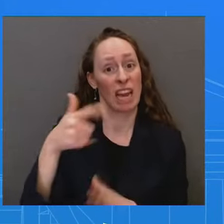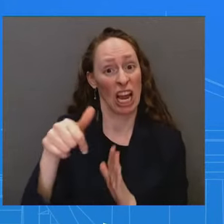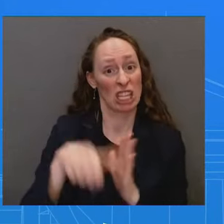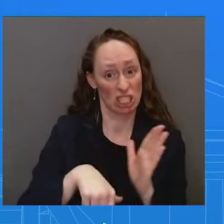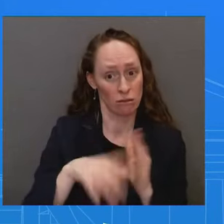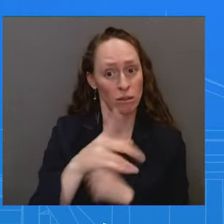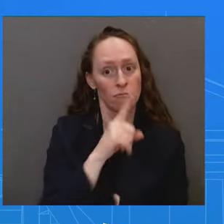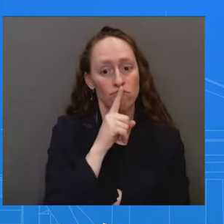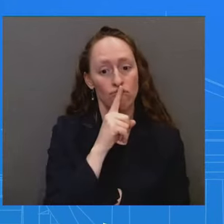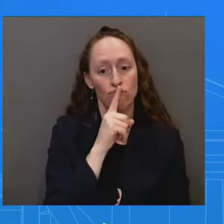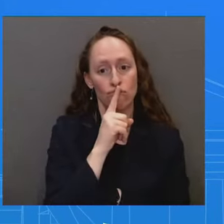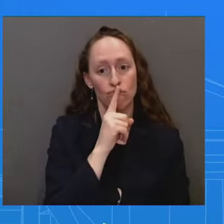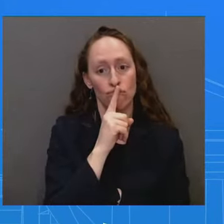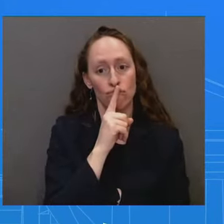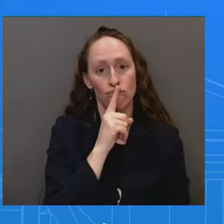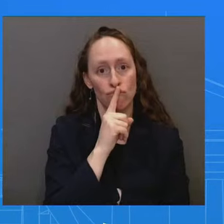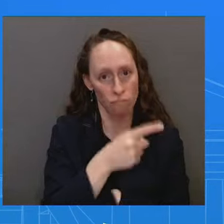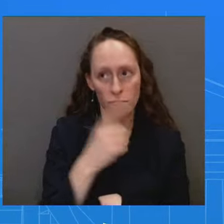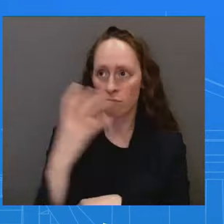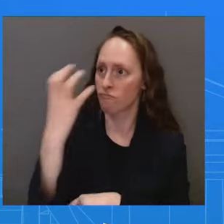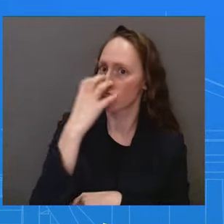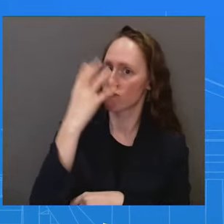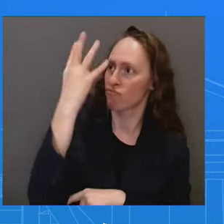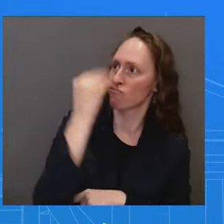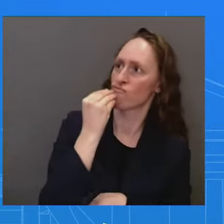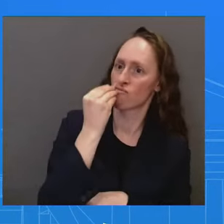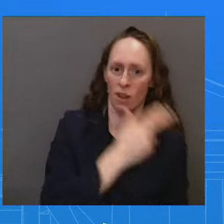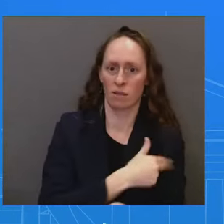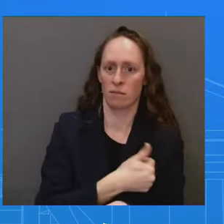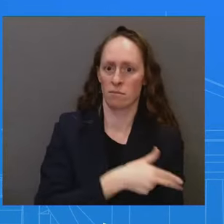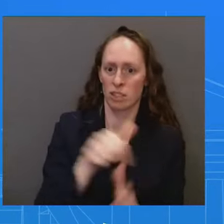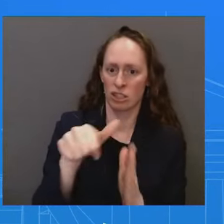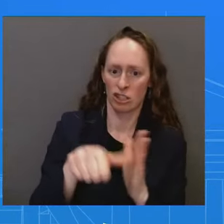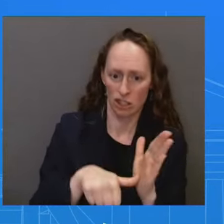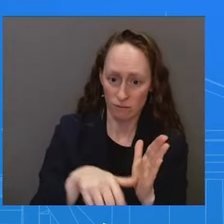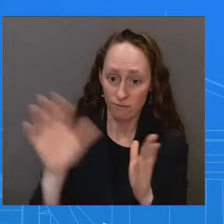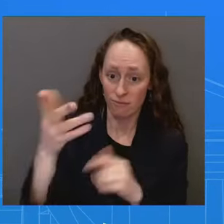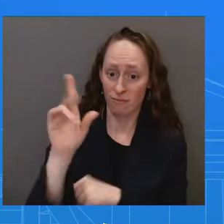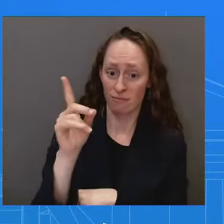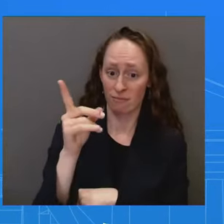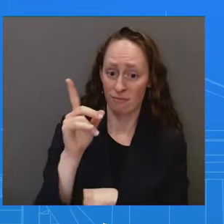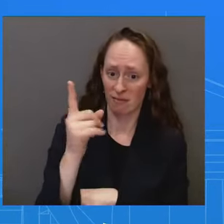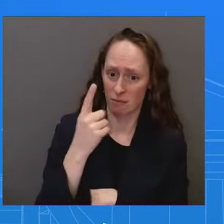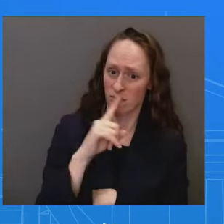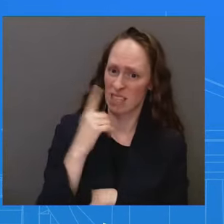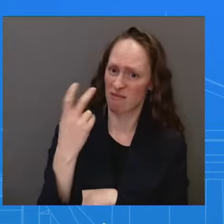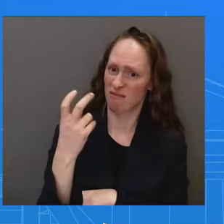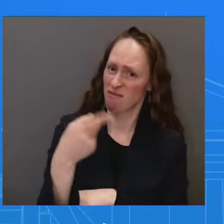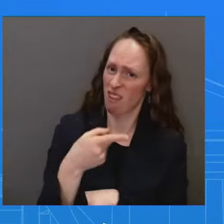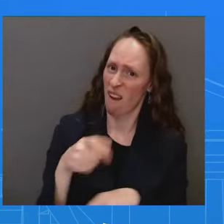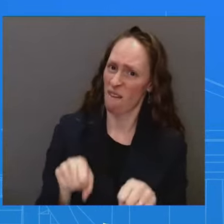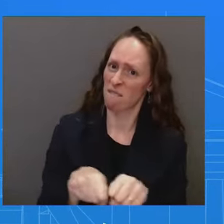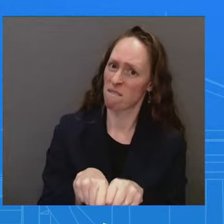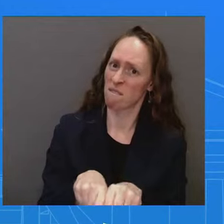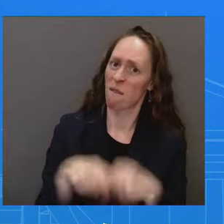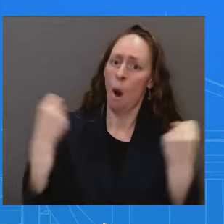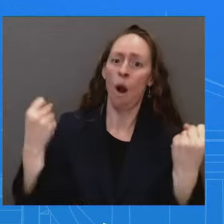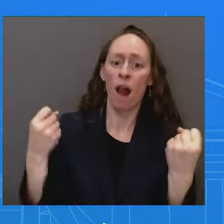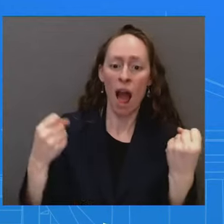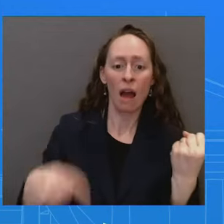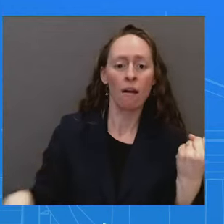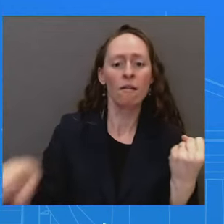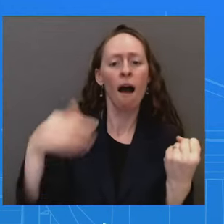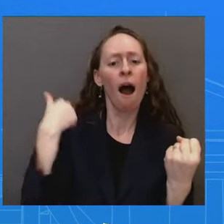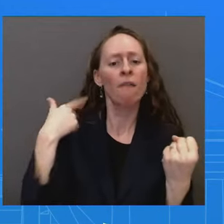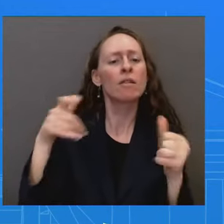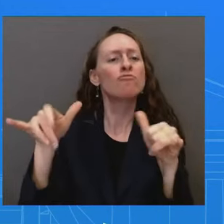Secretary Austin violate existing procedures or was that in accordance with existing procedures? What